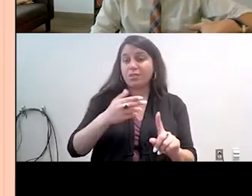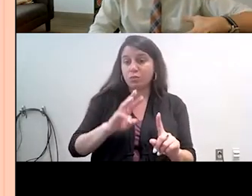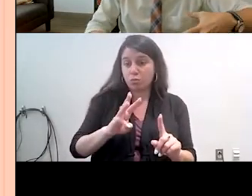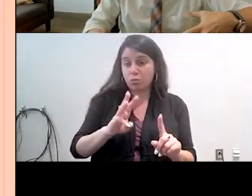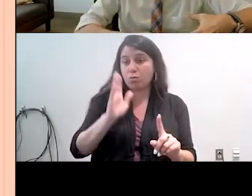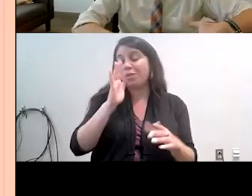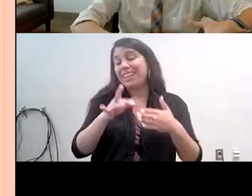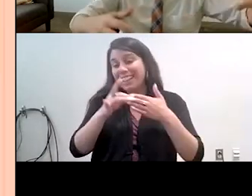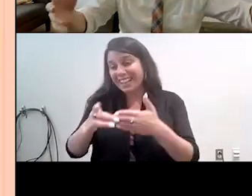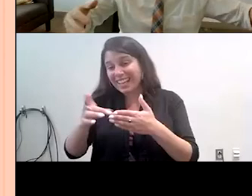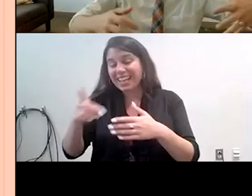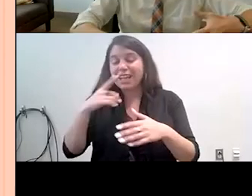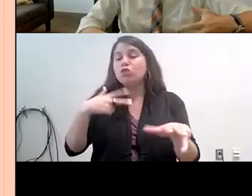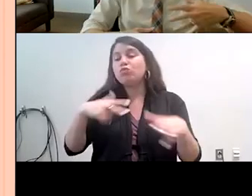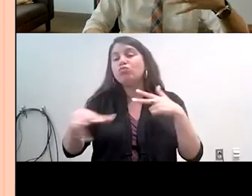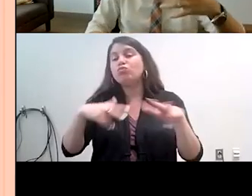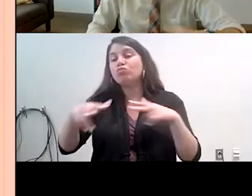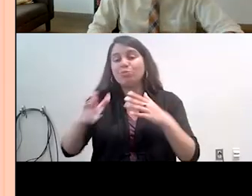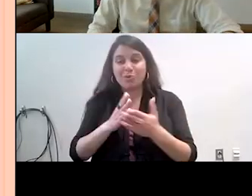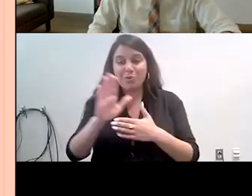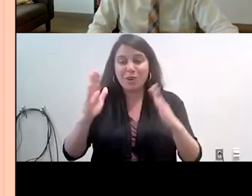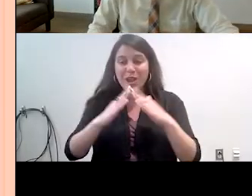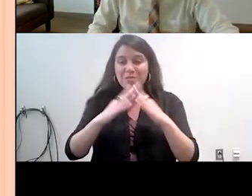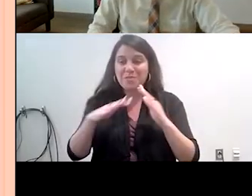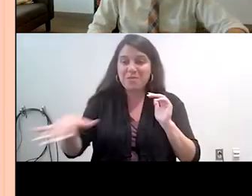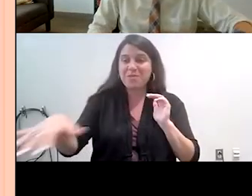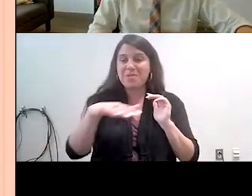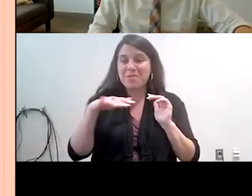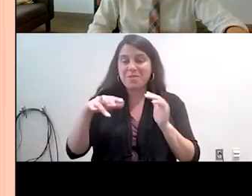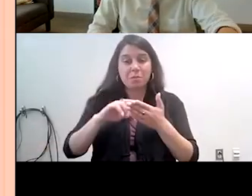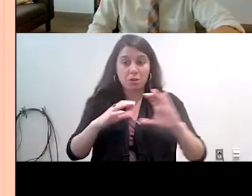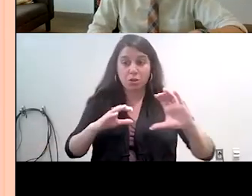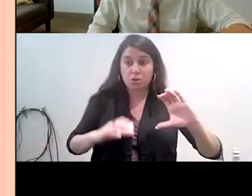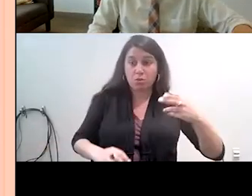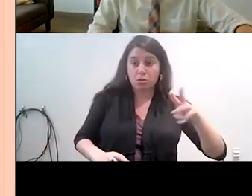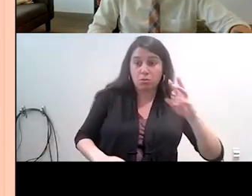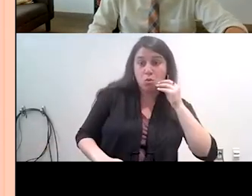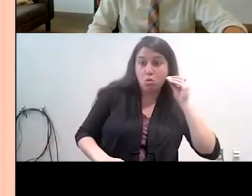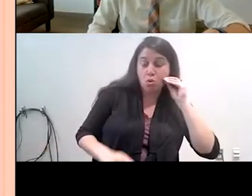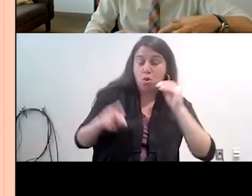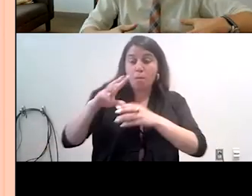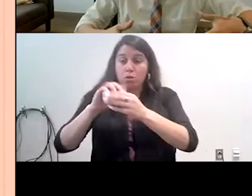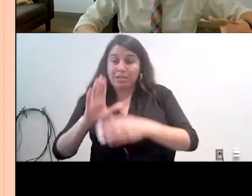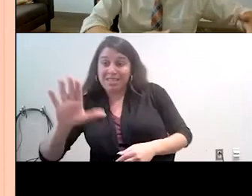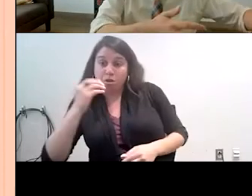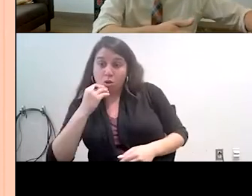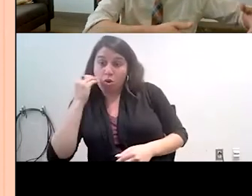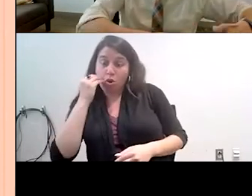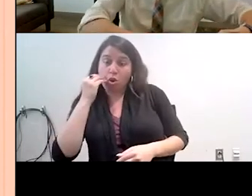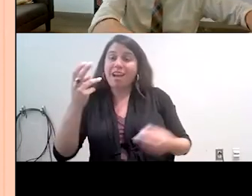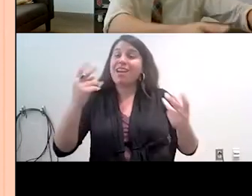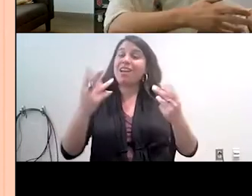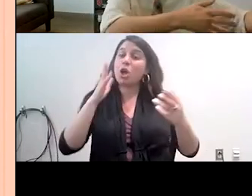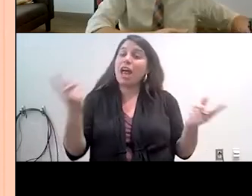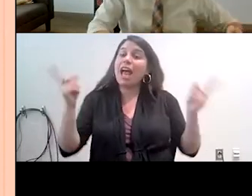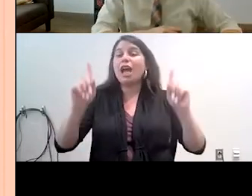a walk through their neighborhoods meaning the community health worker would be at home and each participant was in their own homes but then they would go outside